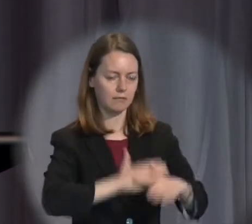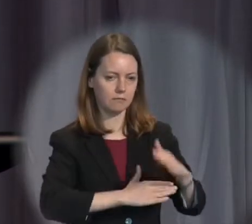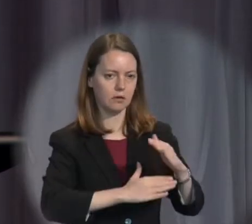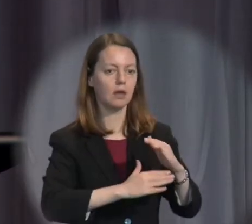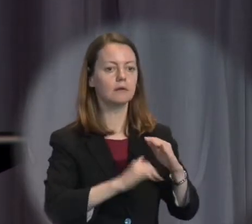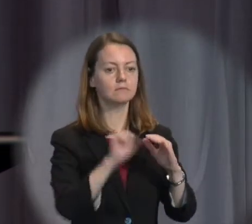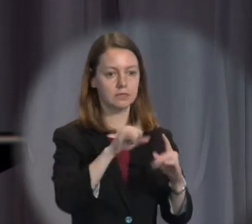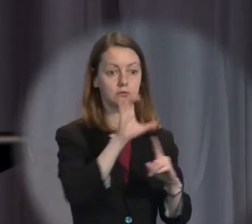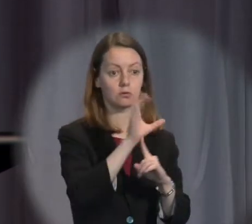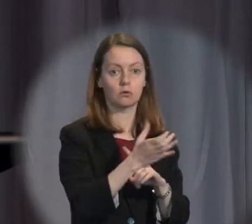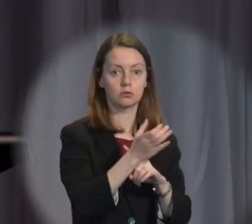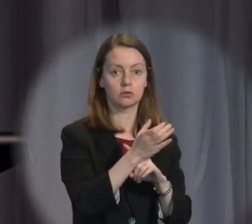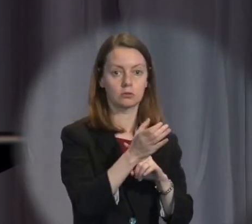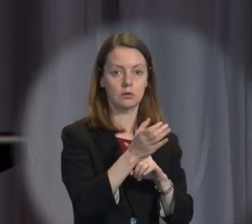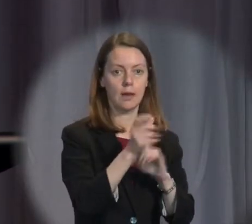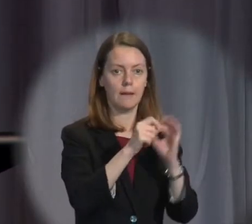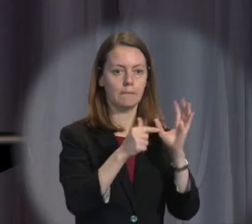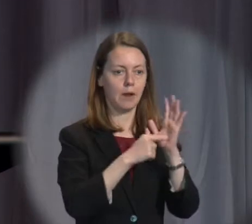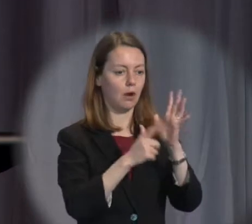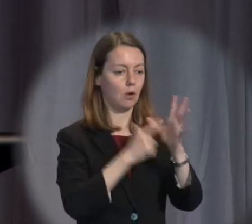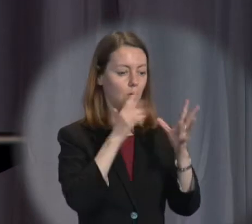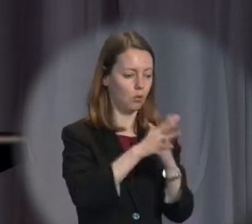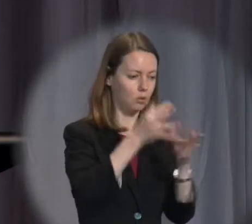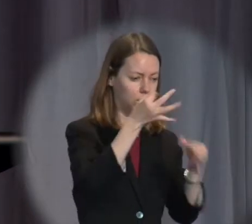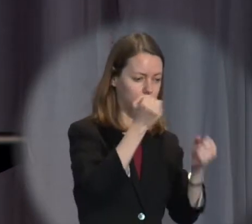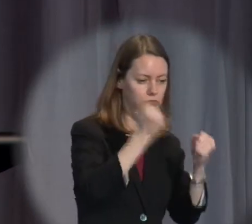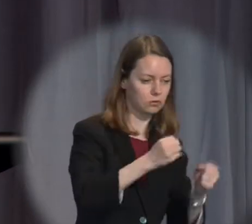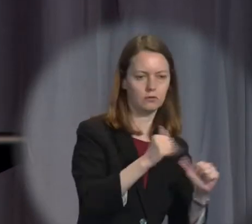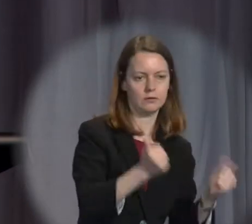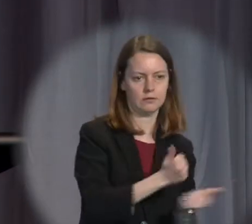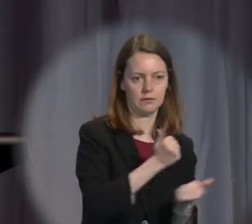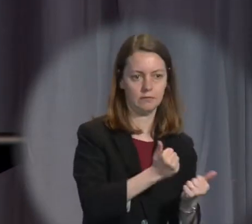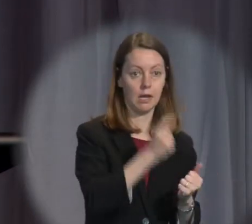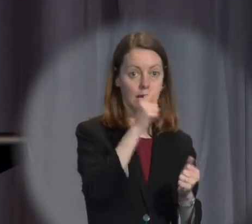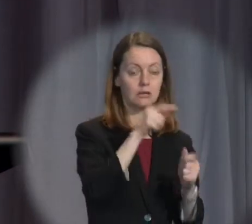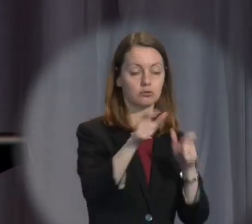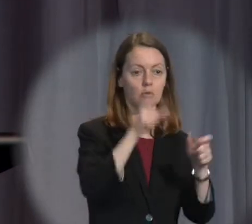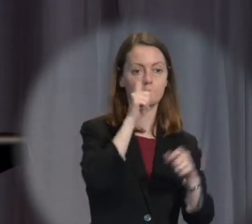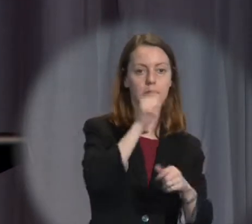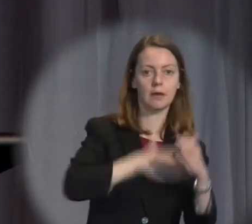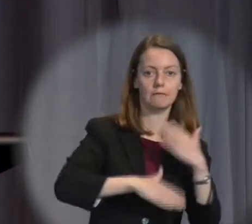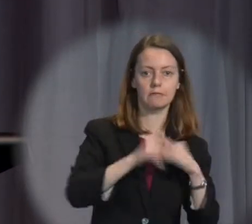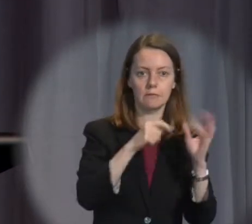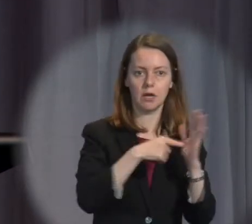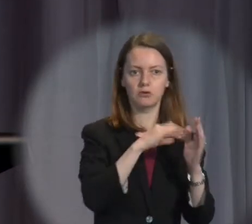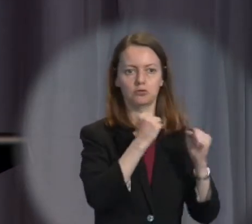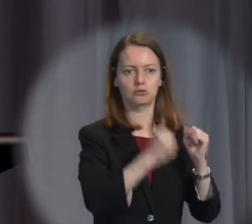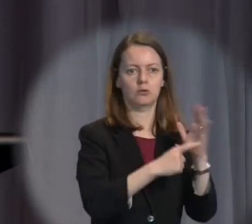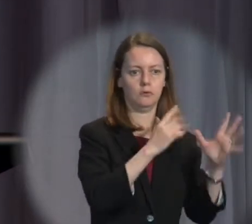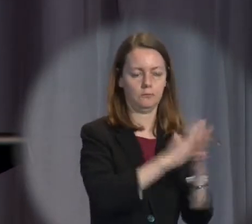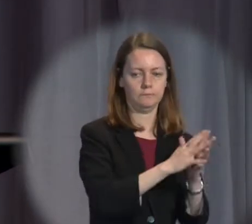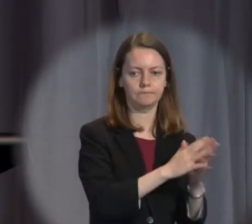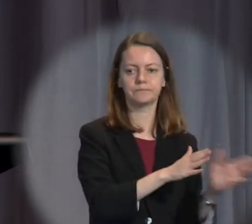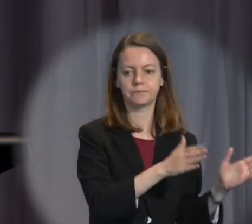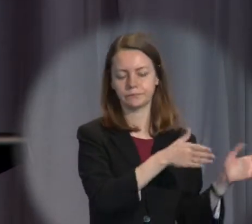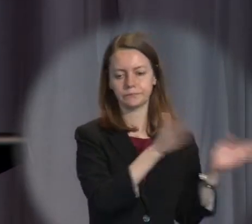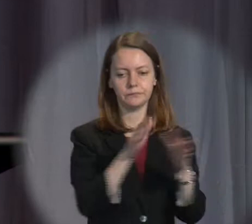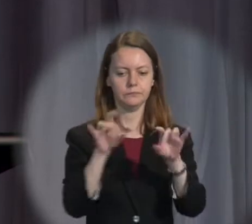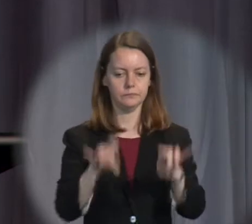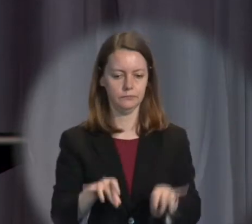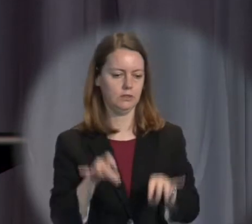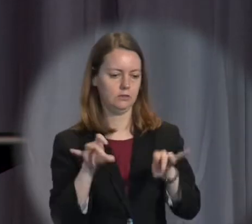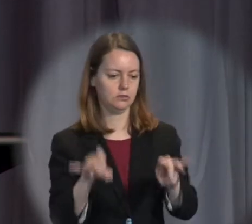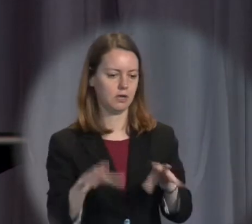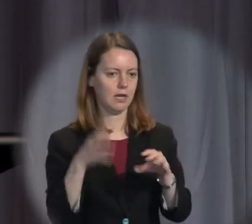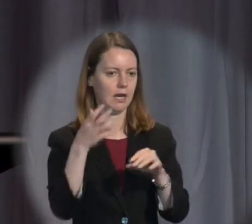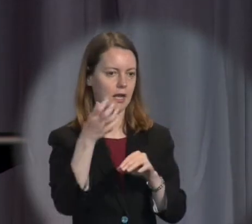There's another advance, I think, in Australia that has been important, and that's the Commonwealth's Joint Parliamentary Committee on Human Rights, the